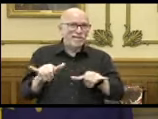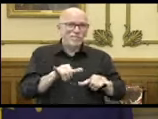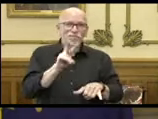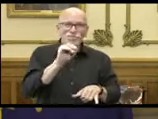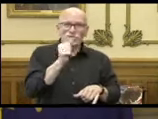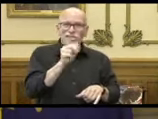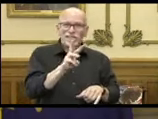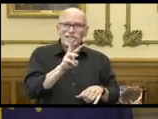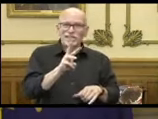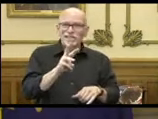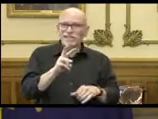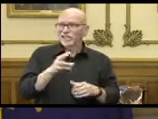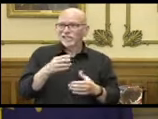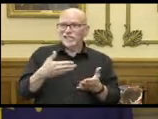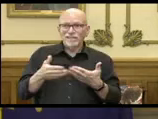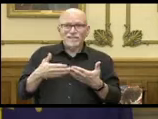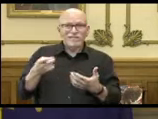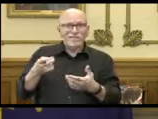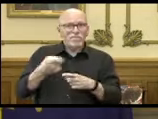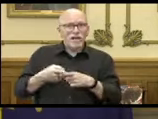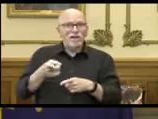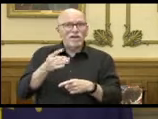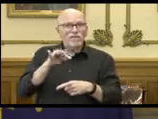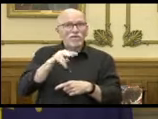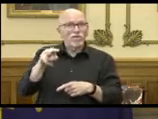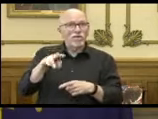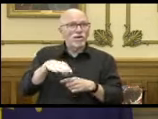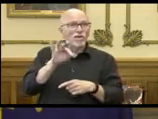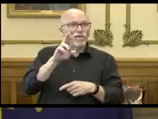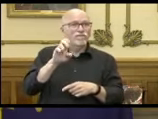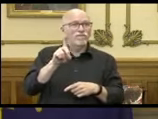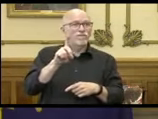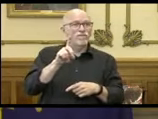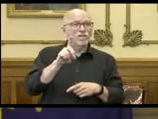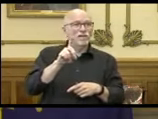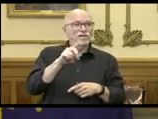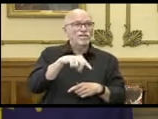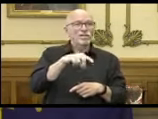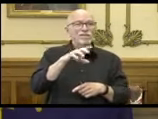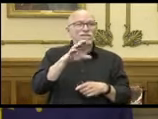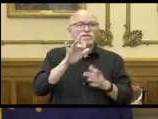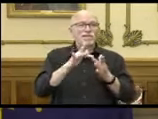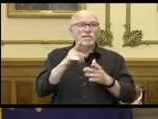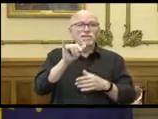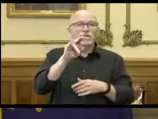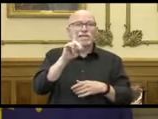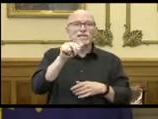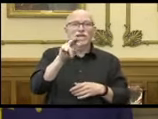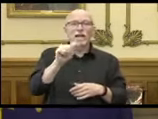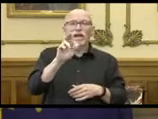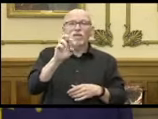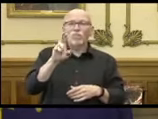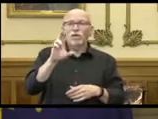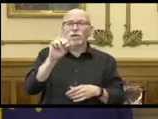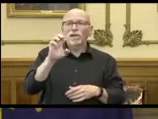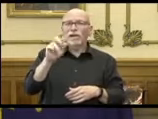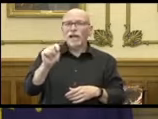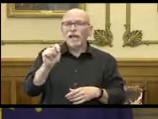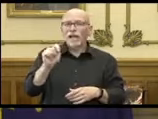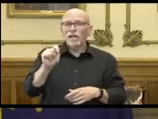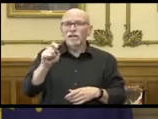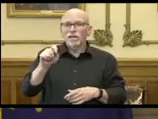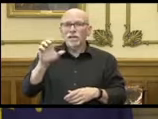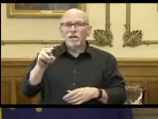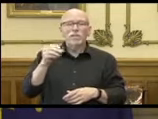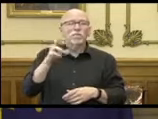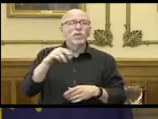on top of those jobs that if you go to Fred's shop, whether it be at Indiana Career Connect, or Next